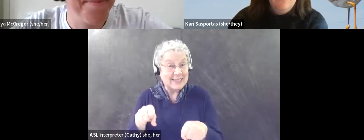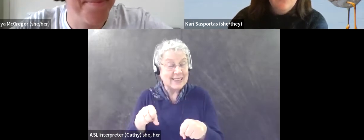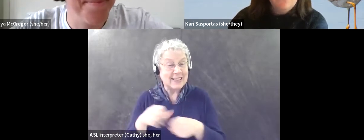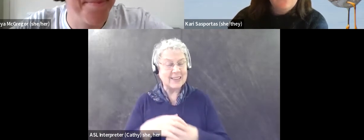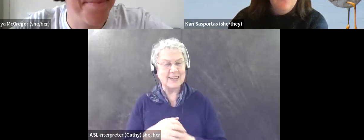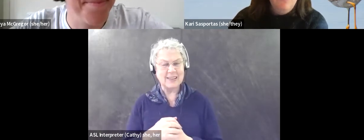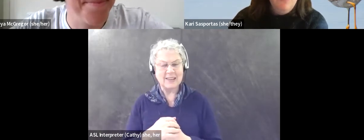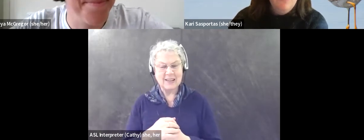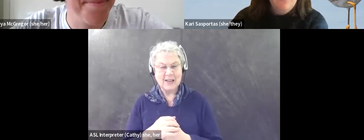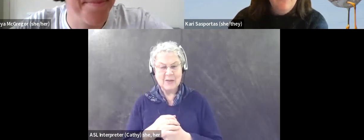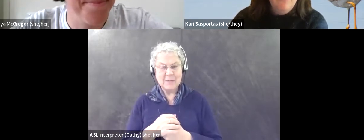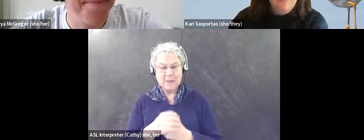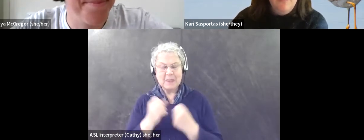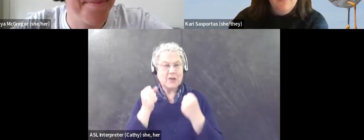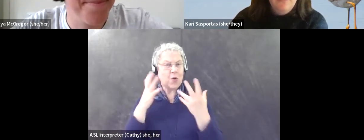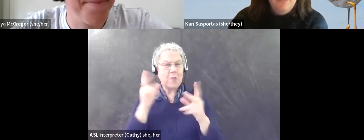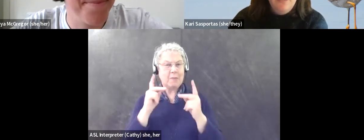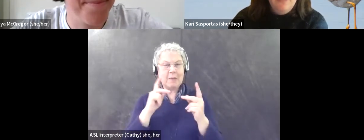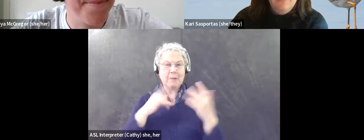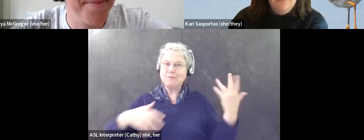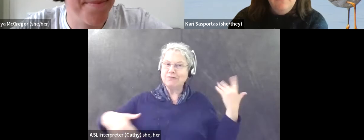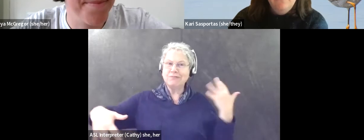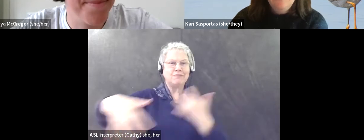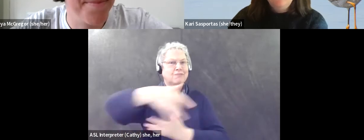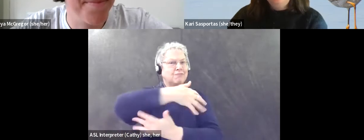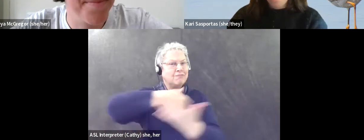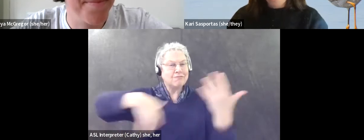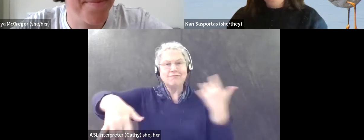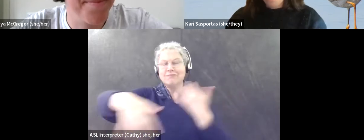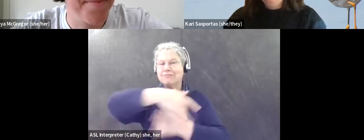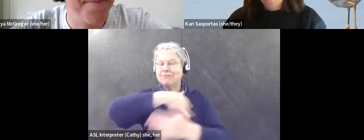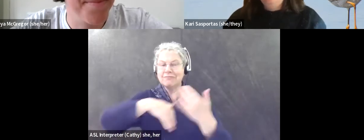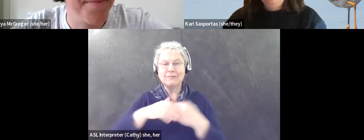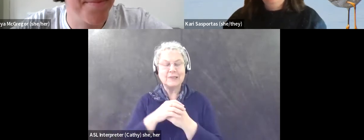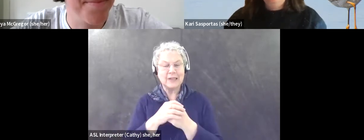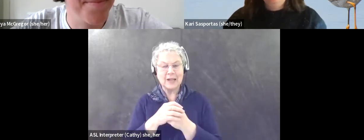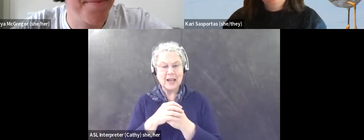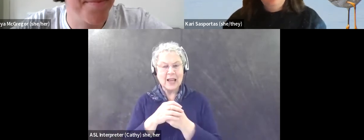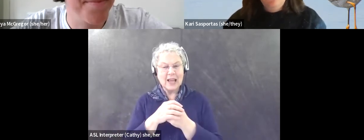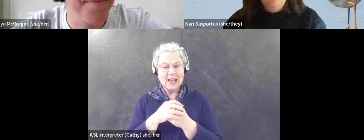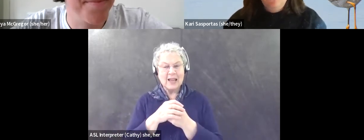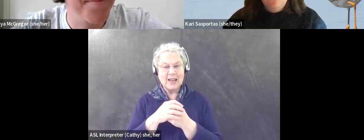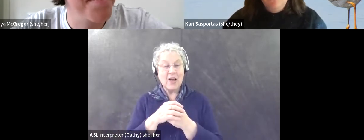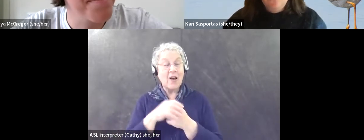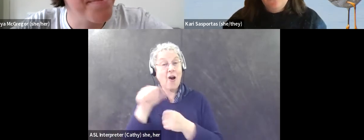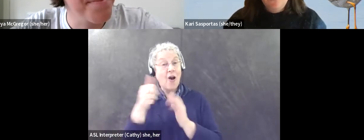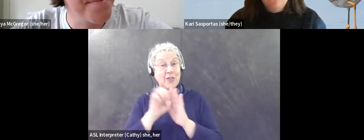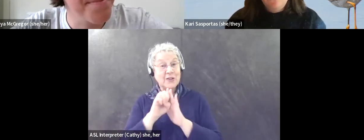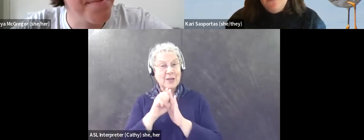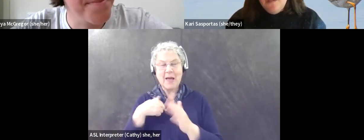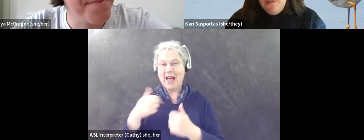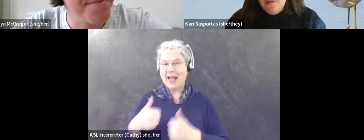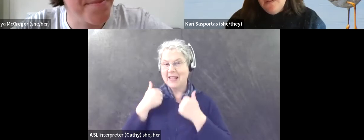think because there's so many people around and, and, and I'd give another example. I live near Cambridge,